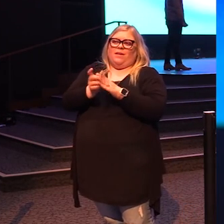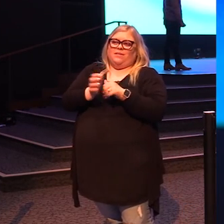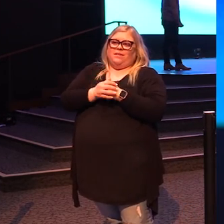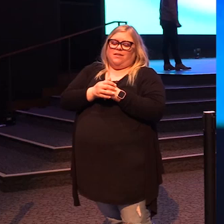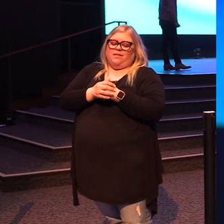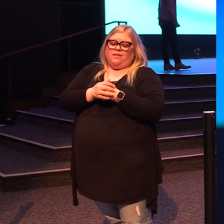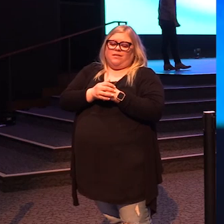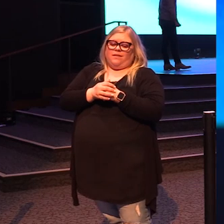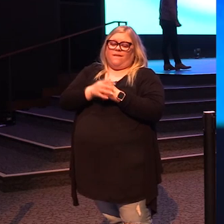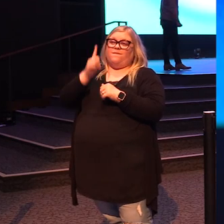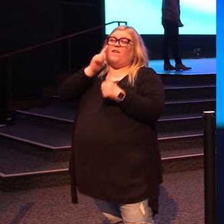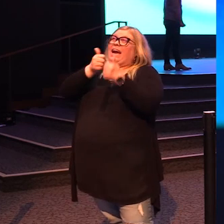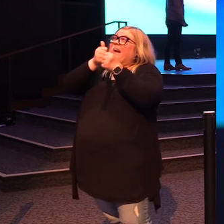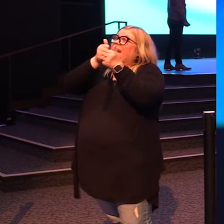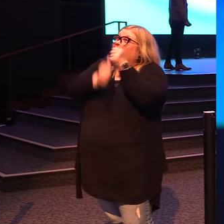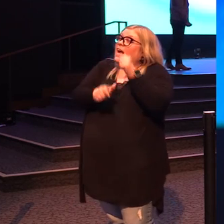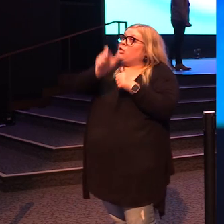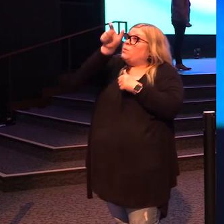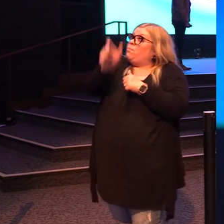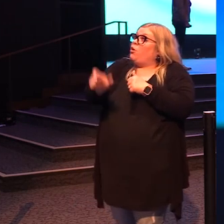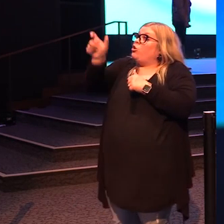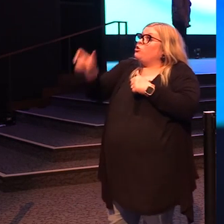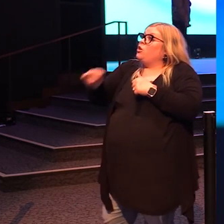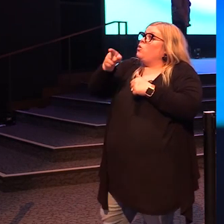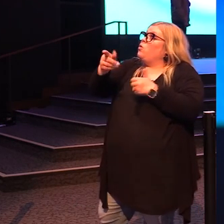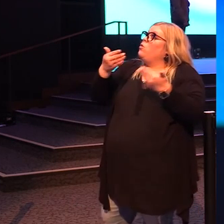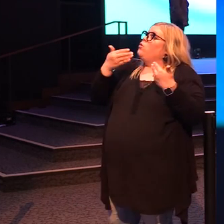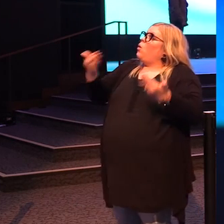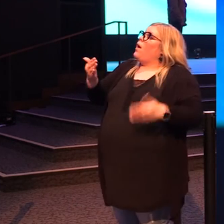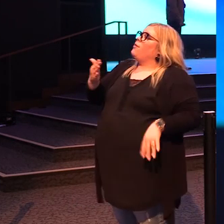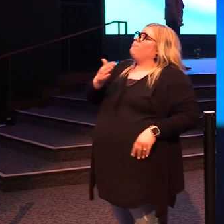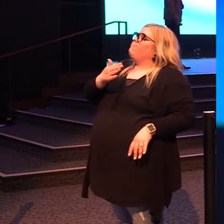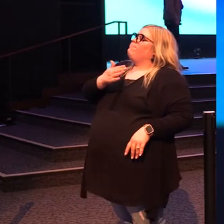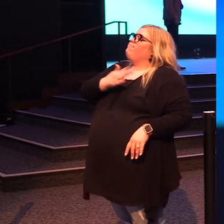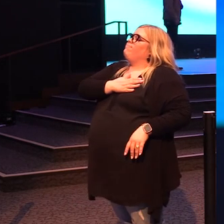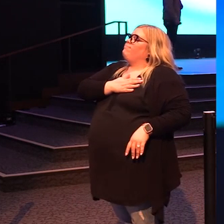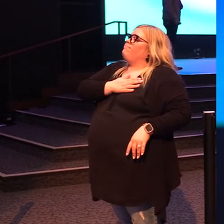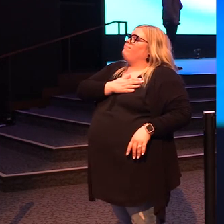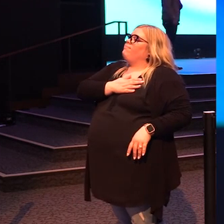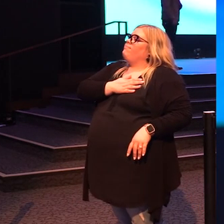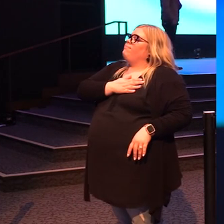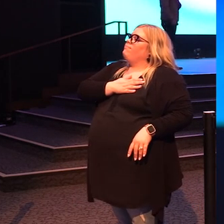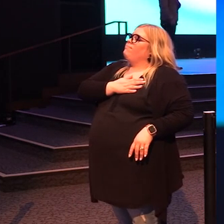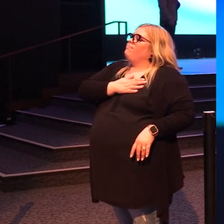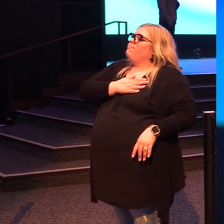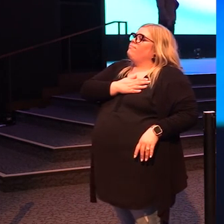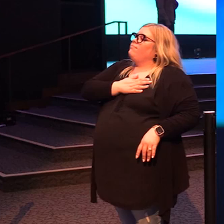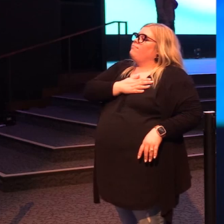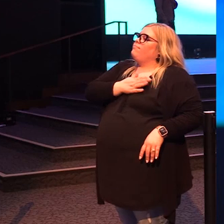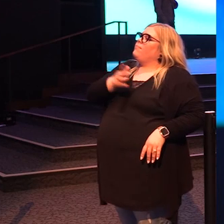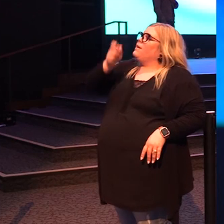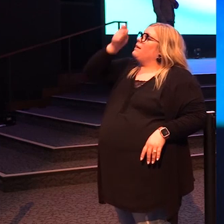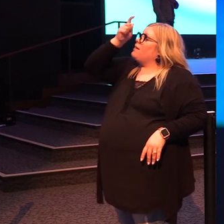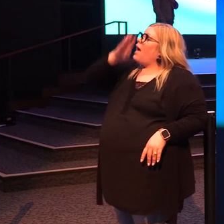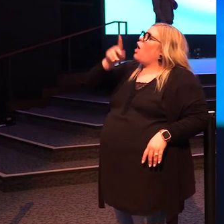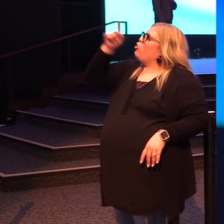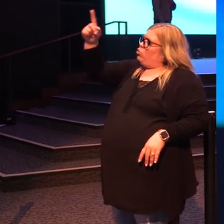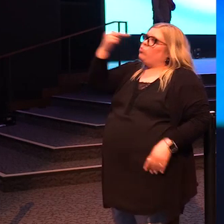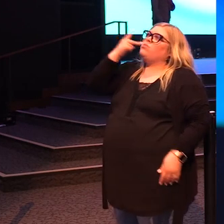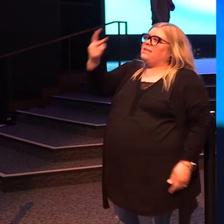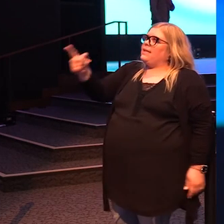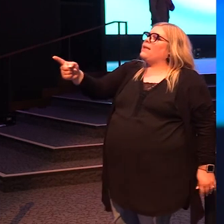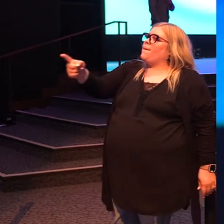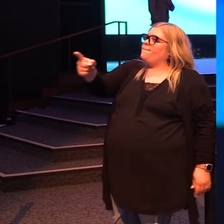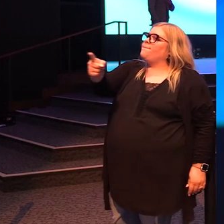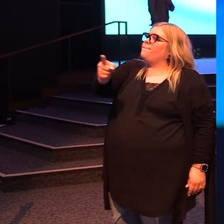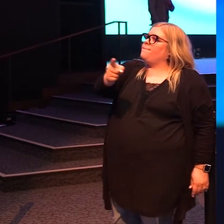God, for every single person right now that's put their hand on their heart. God, you see them just like you